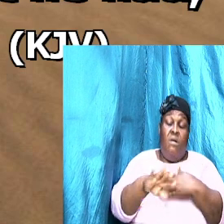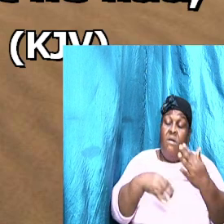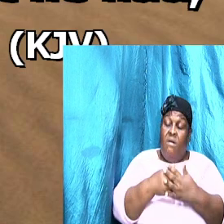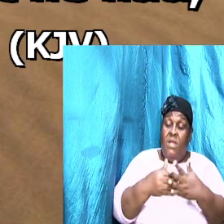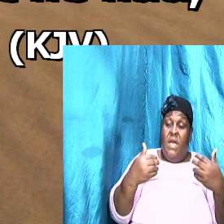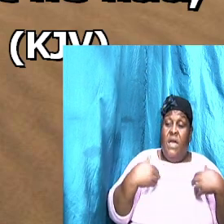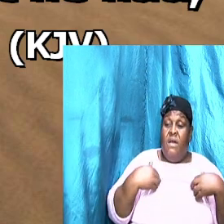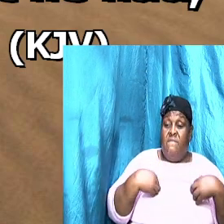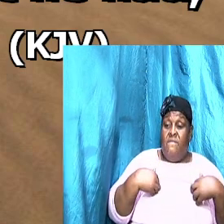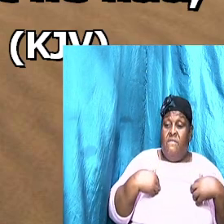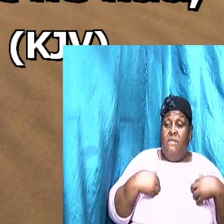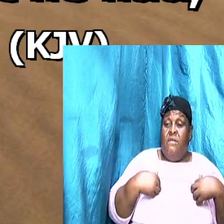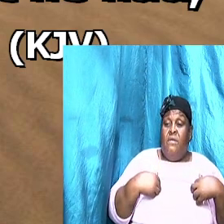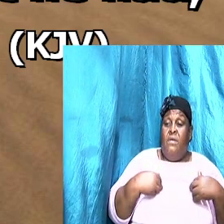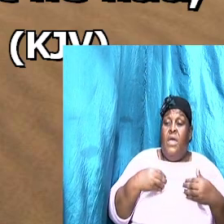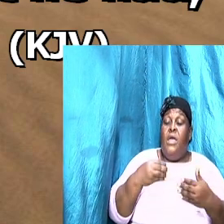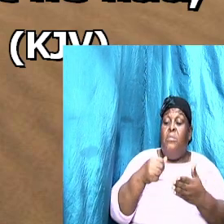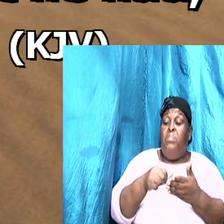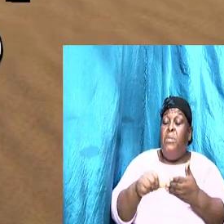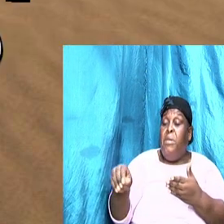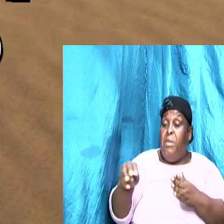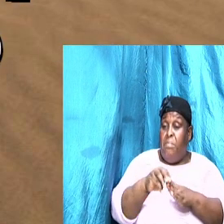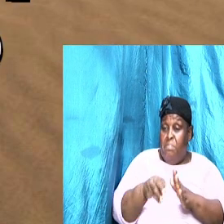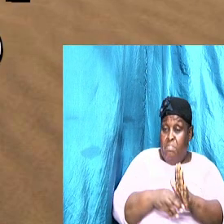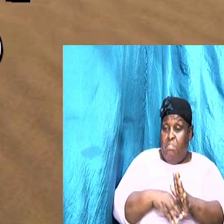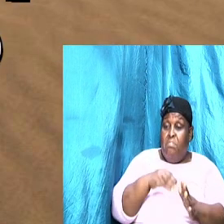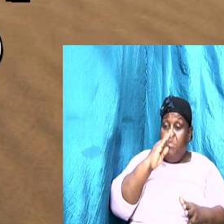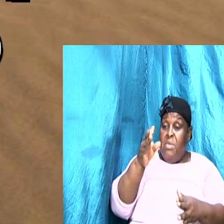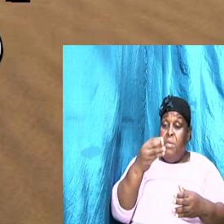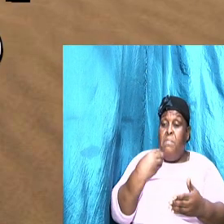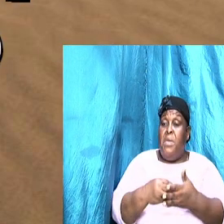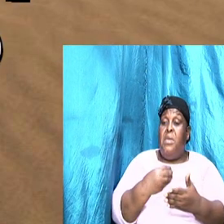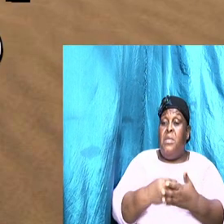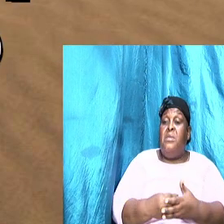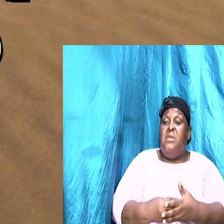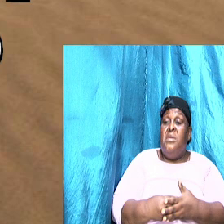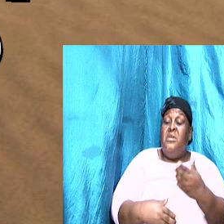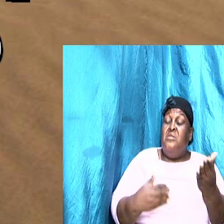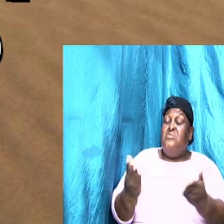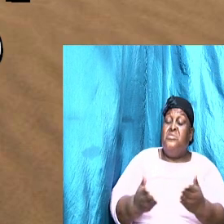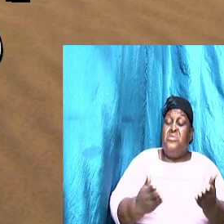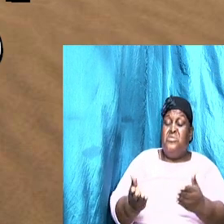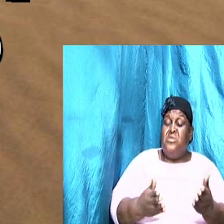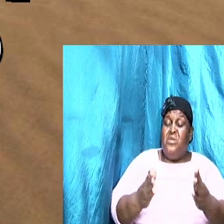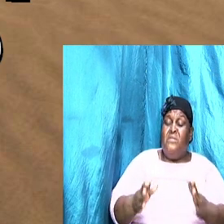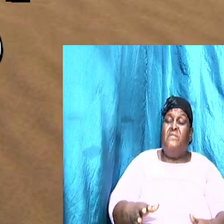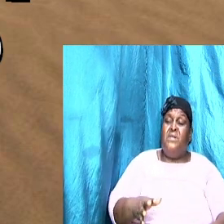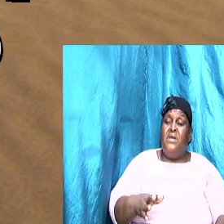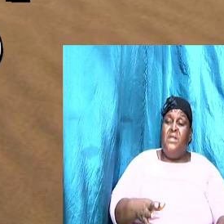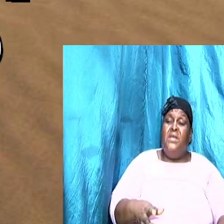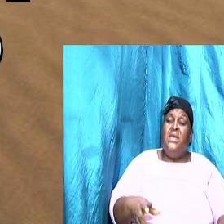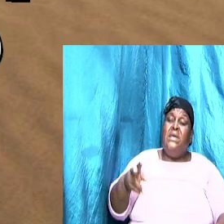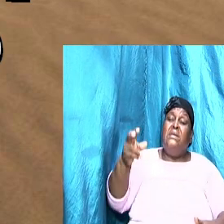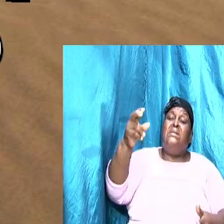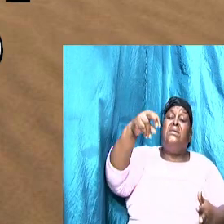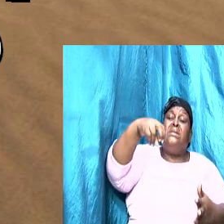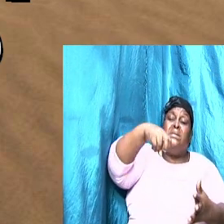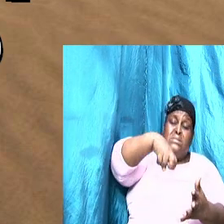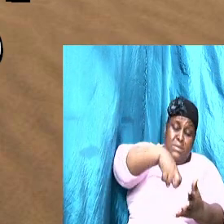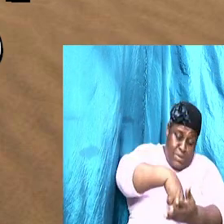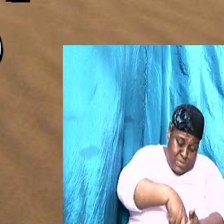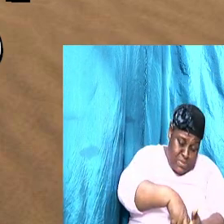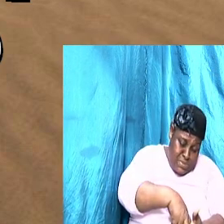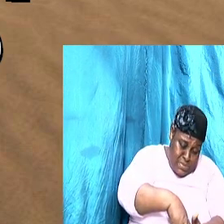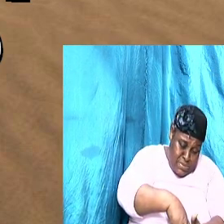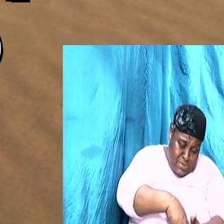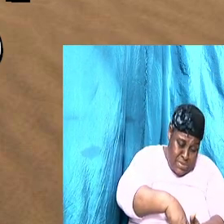that payment be made. The servant therefore fell down. So notice how